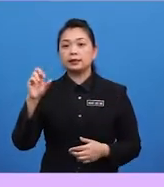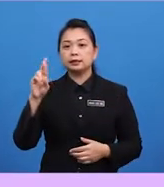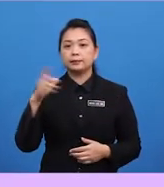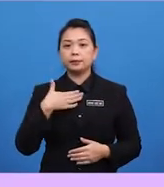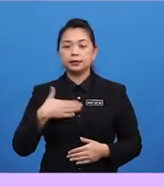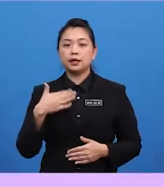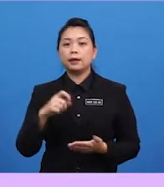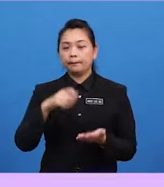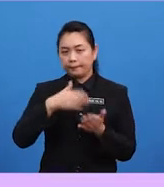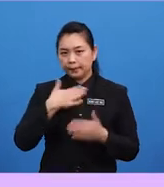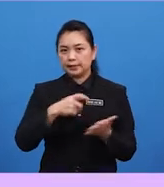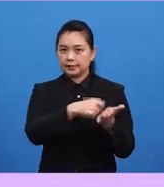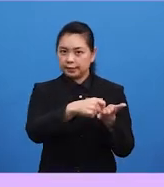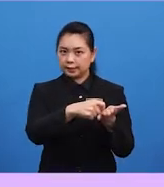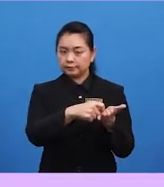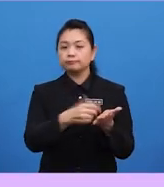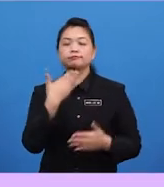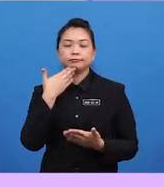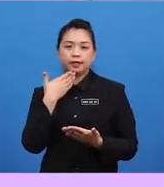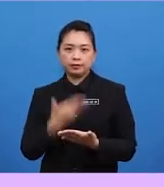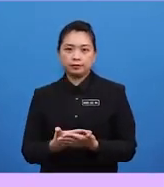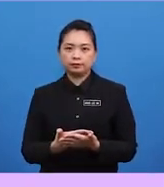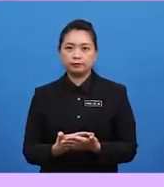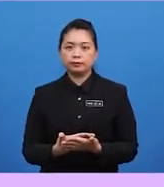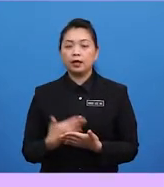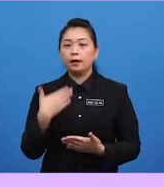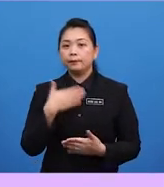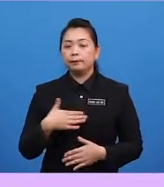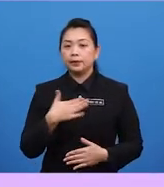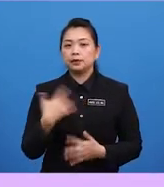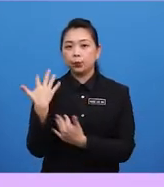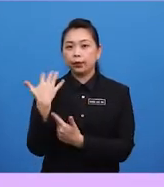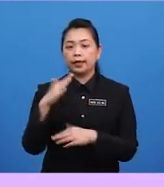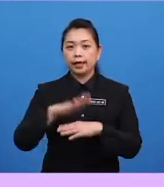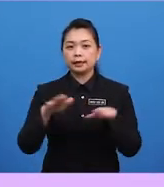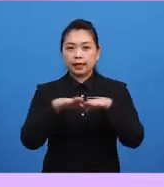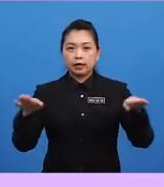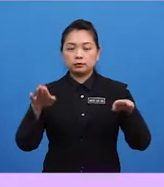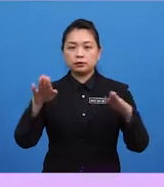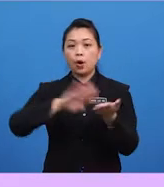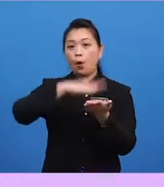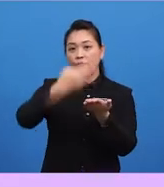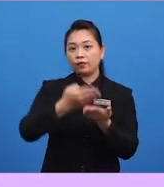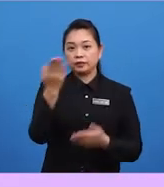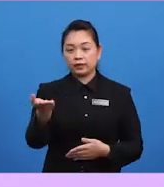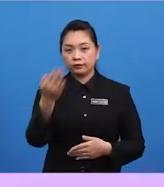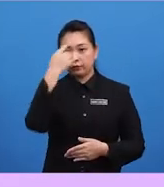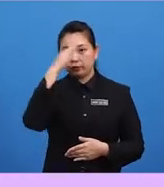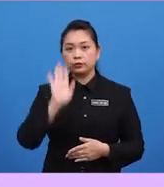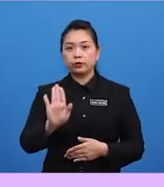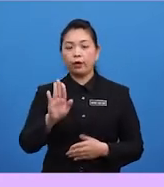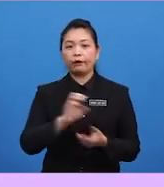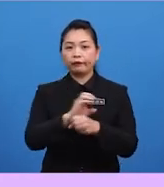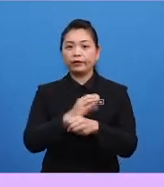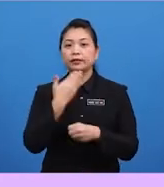sign, here's your receipt. Thank you. Please wait at your counter over there for your coffee. Thank you.